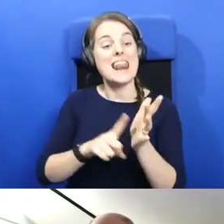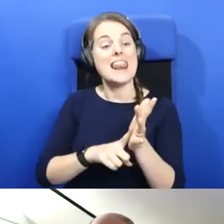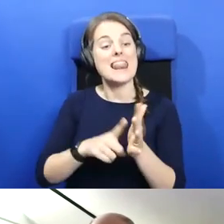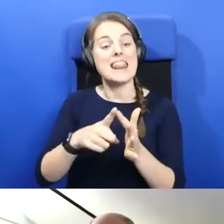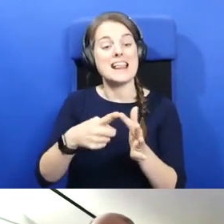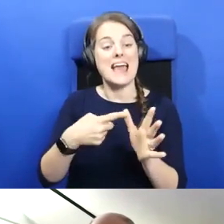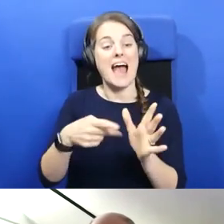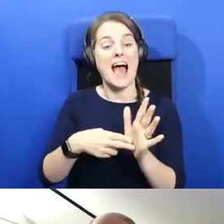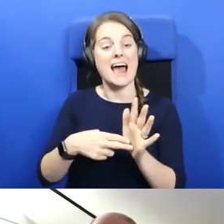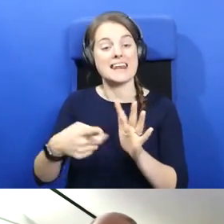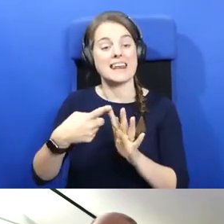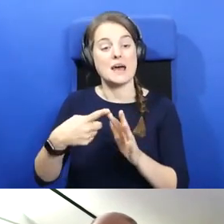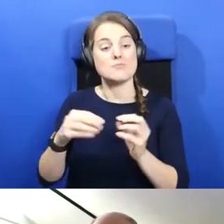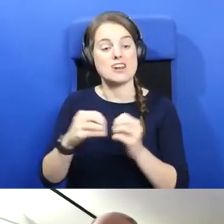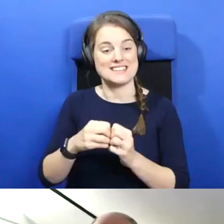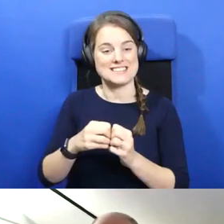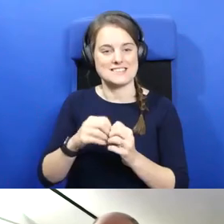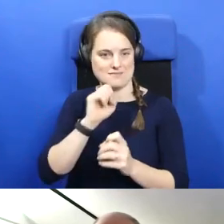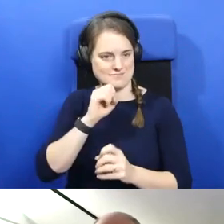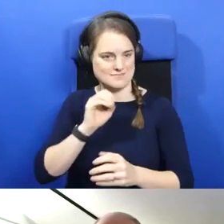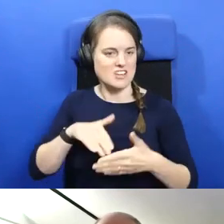museum and museum and the museum.